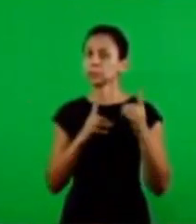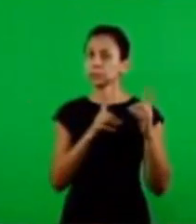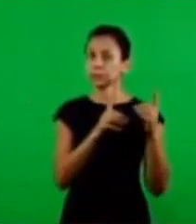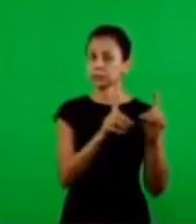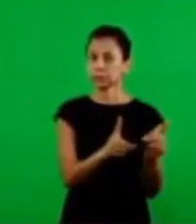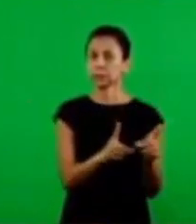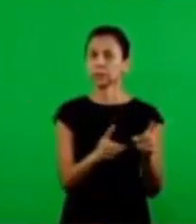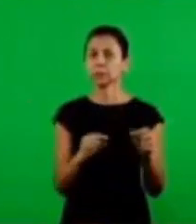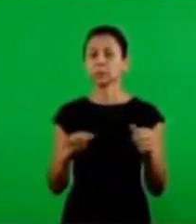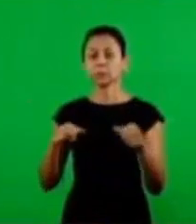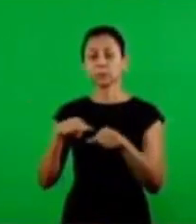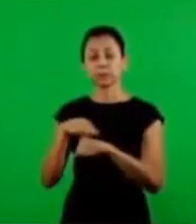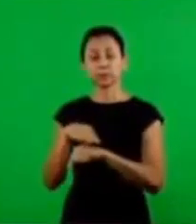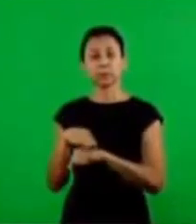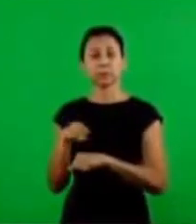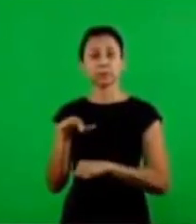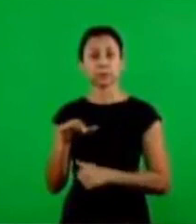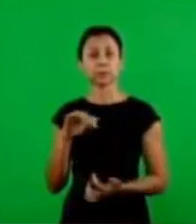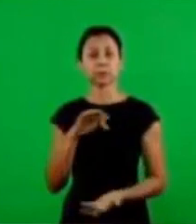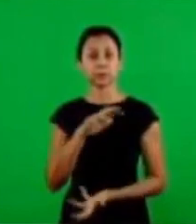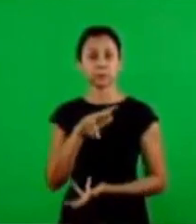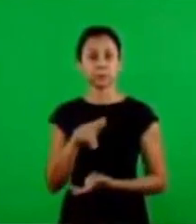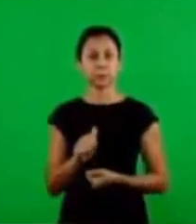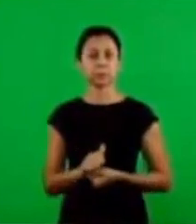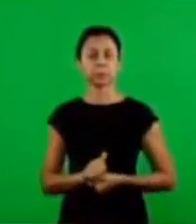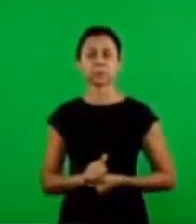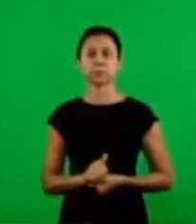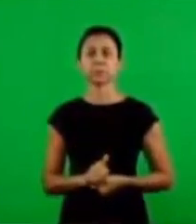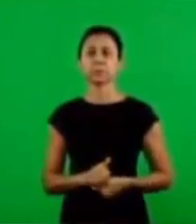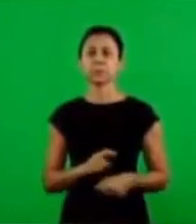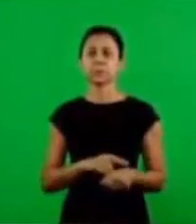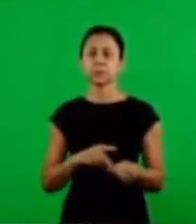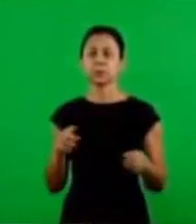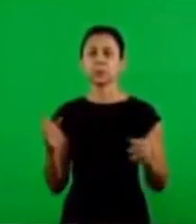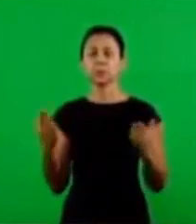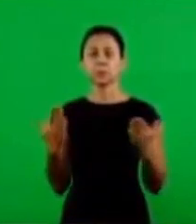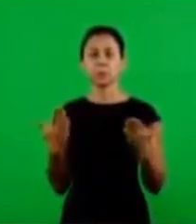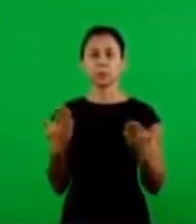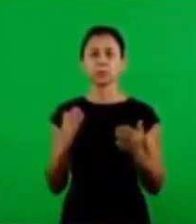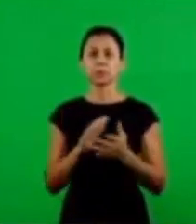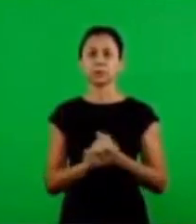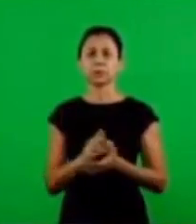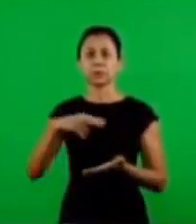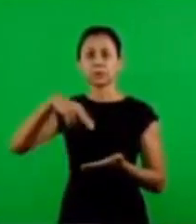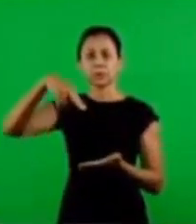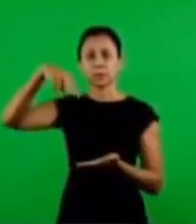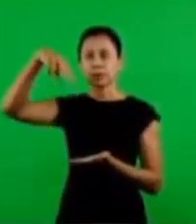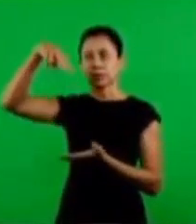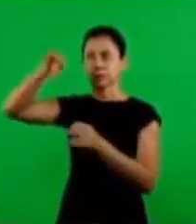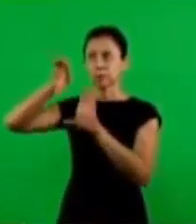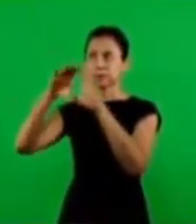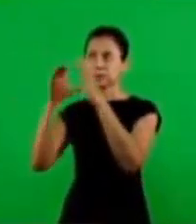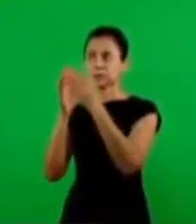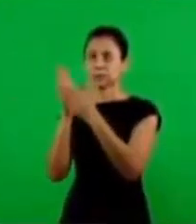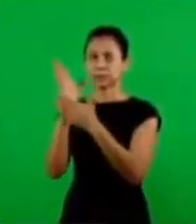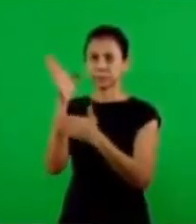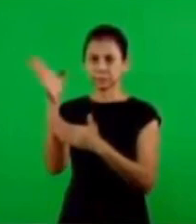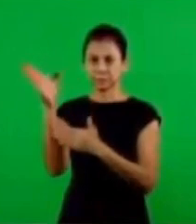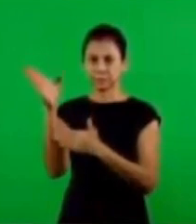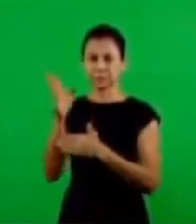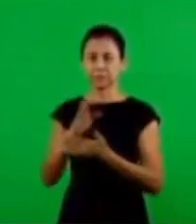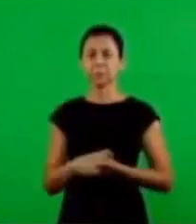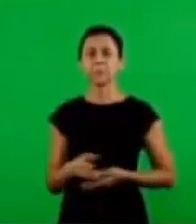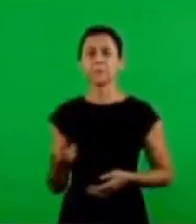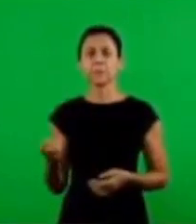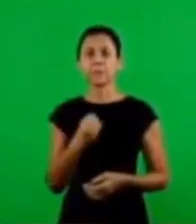he's also speaking in his earthly ministry, and now at this moment, between resurrection and his rising to heaven.